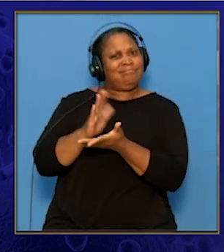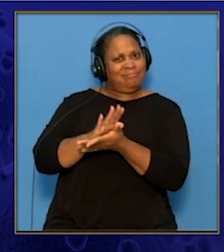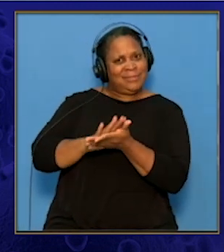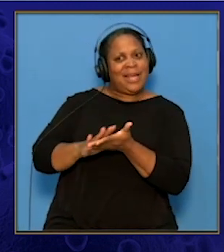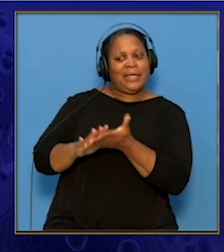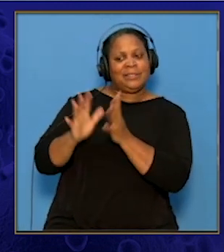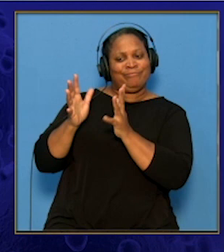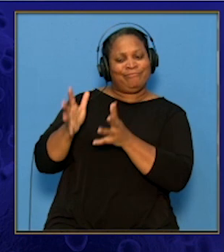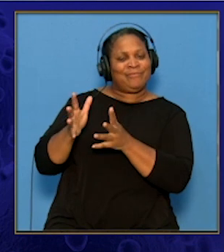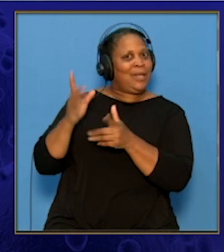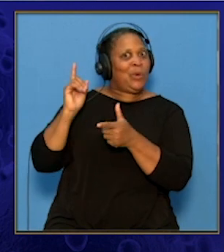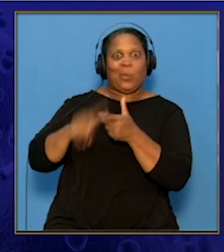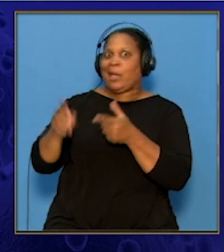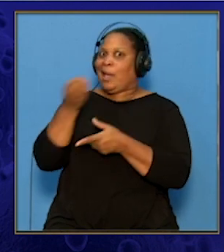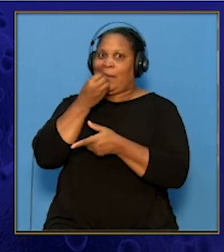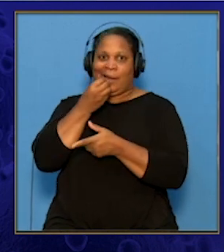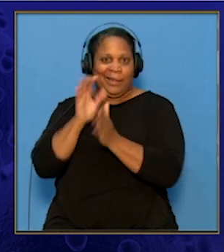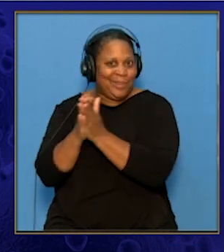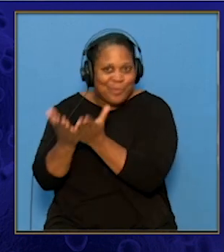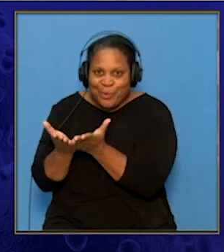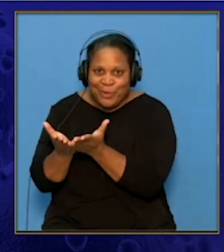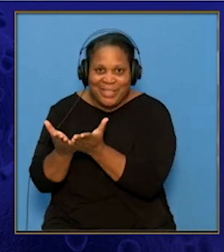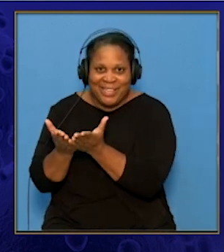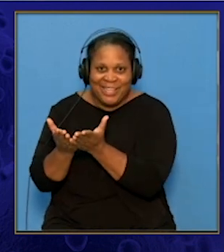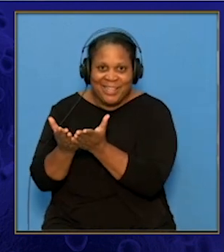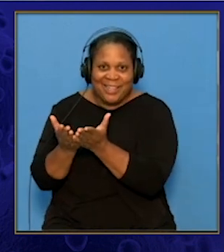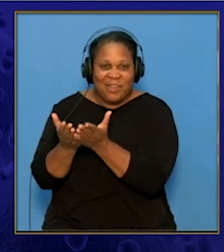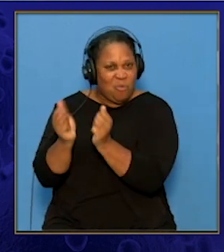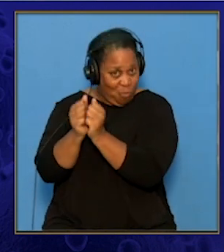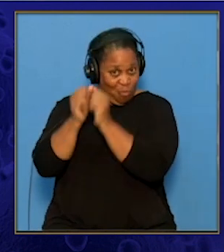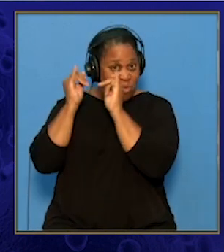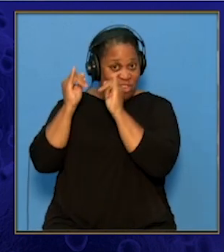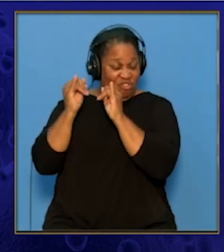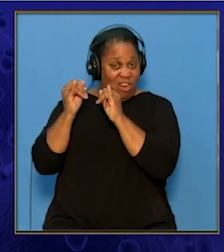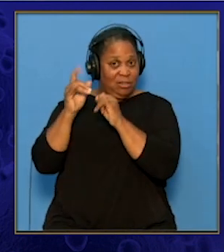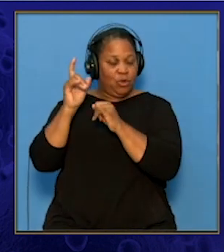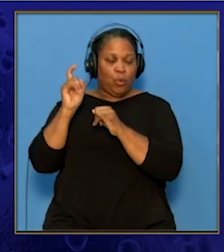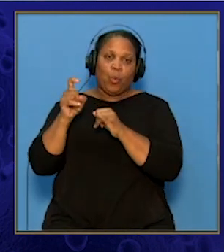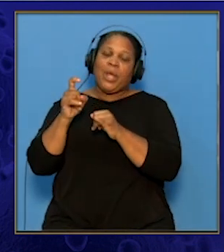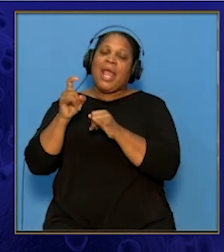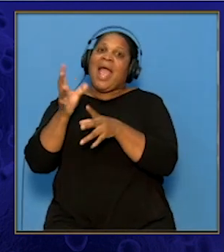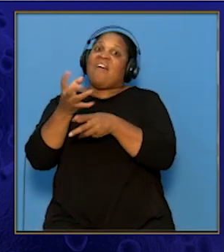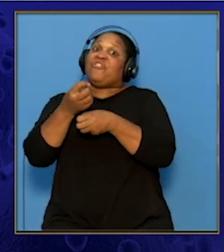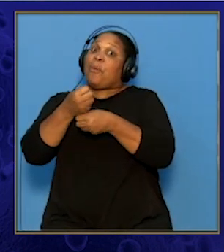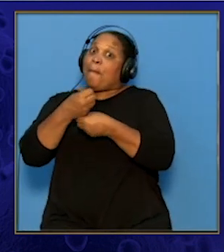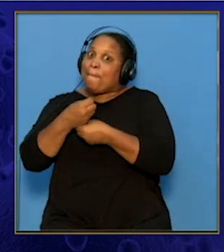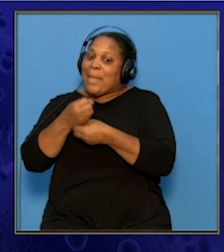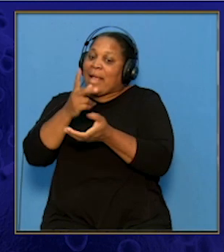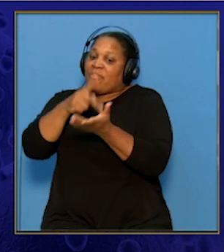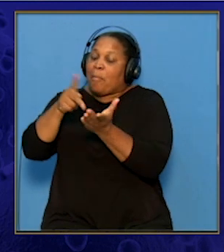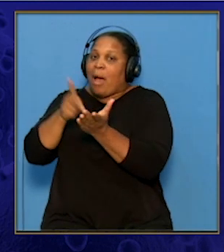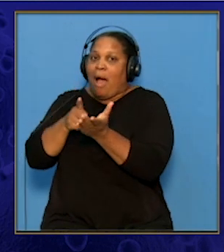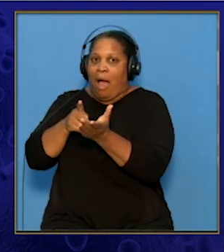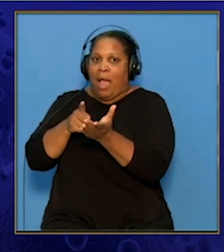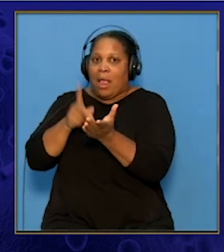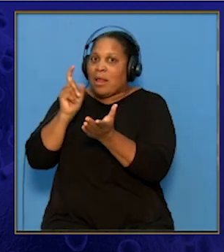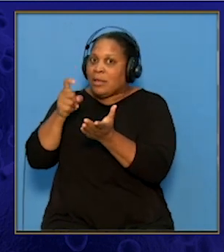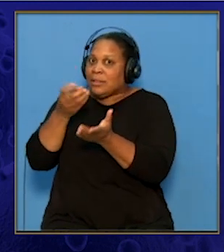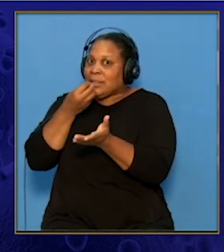we cannot eat the recipe book with the instructions. We have to make the farine pie in order to eat it.